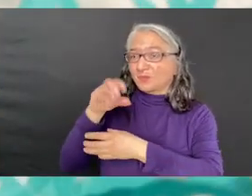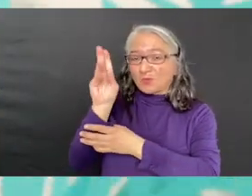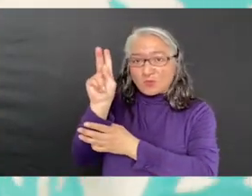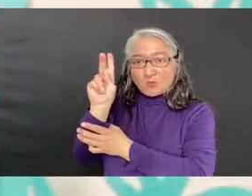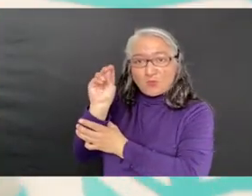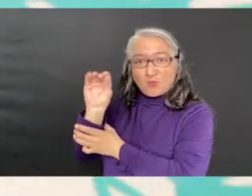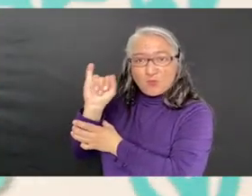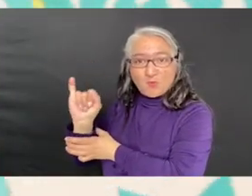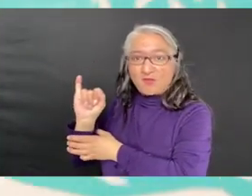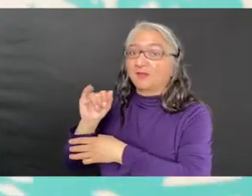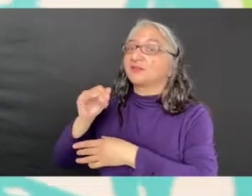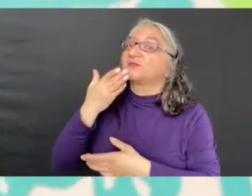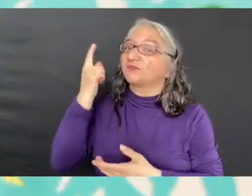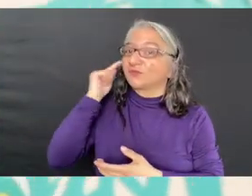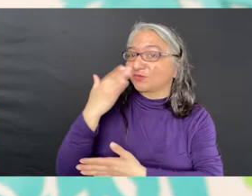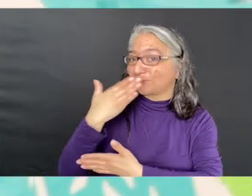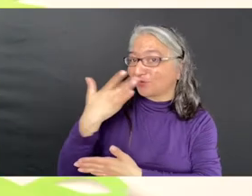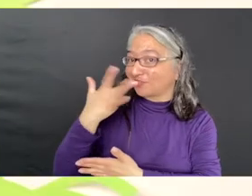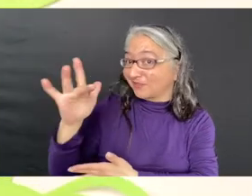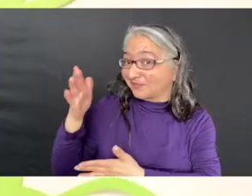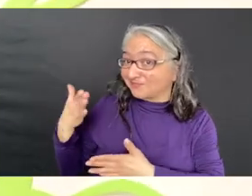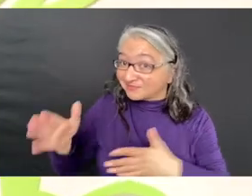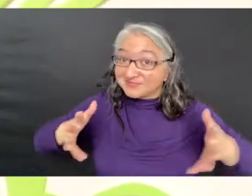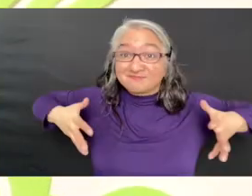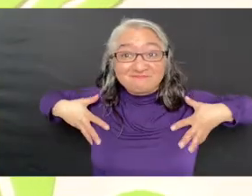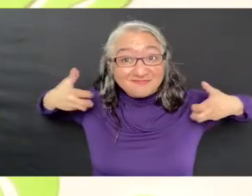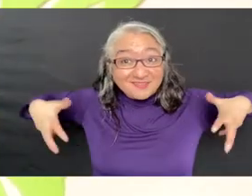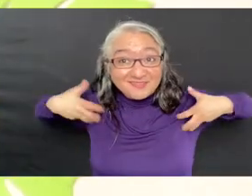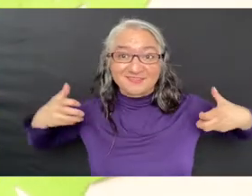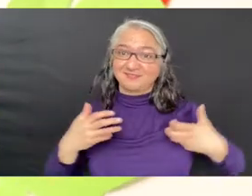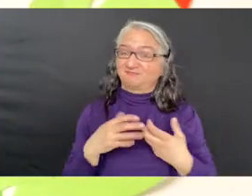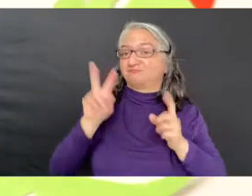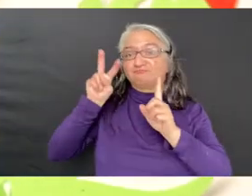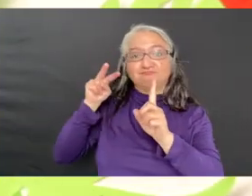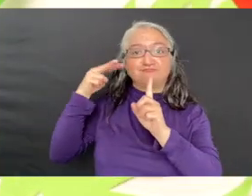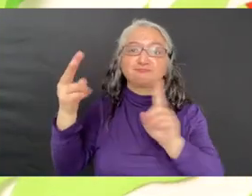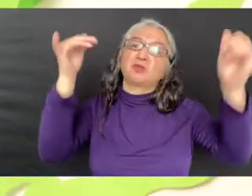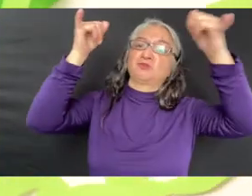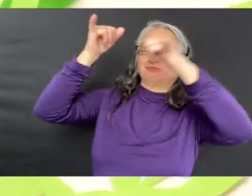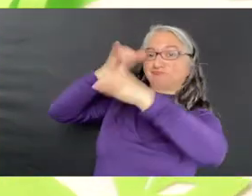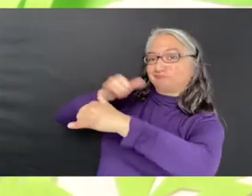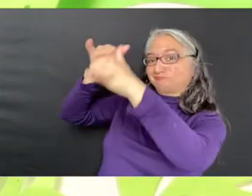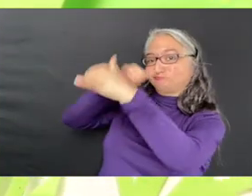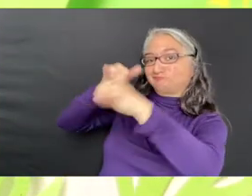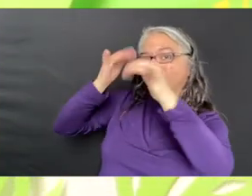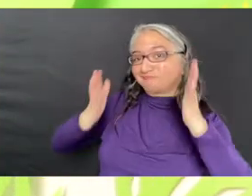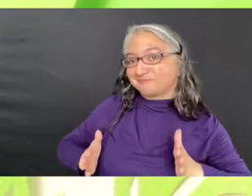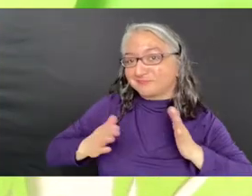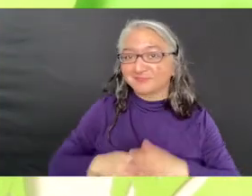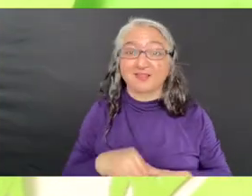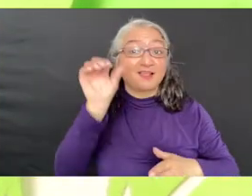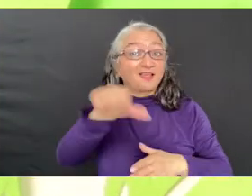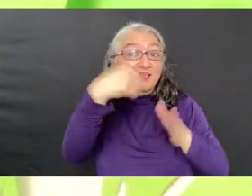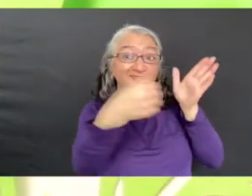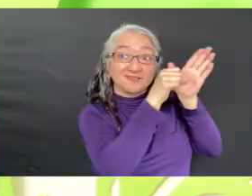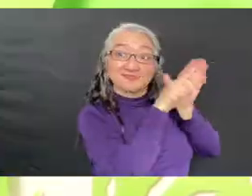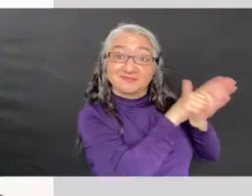And monkeys are Robles' version of the trickster. Other images abound as well, from rats to chrysanthemums.